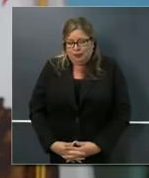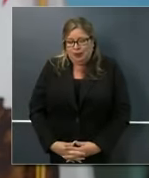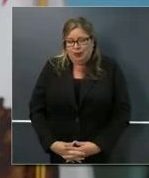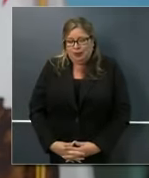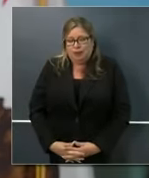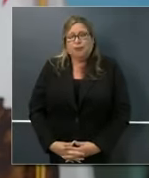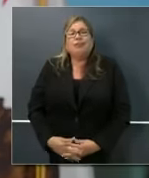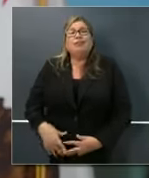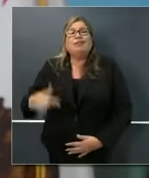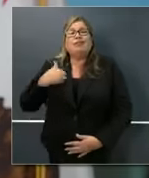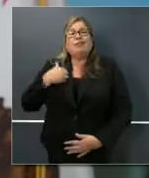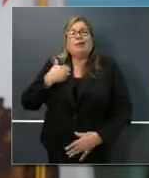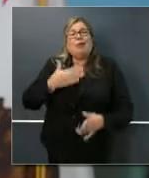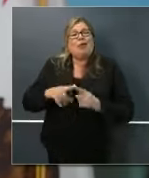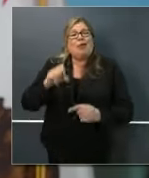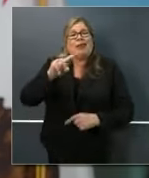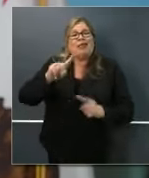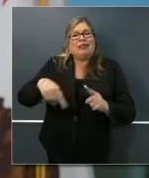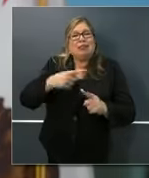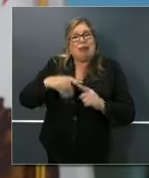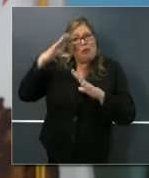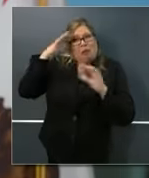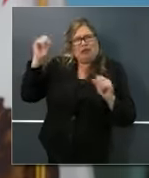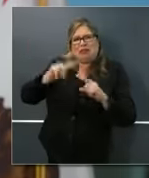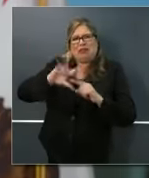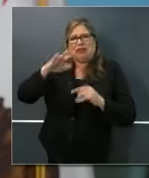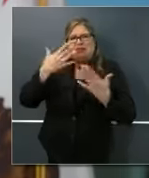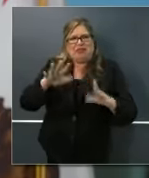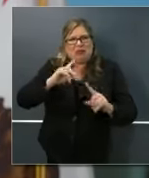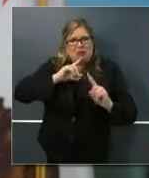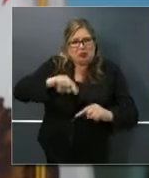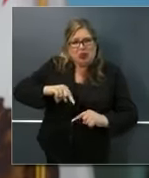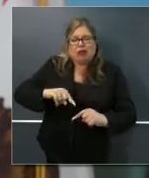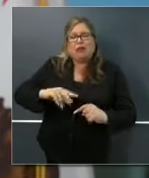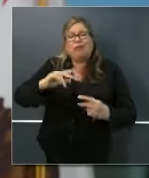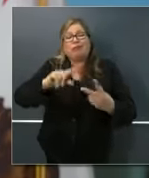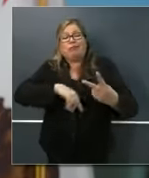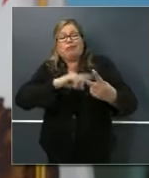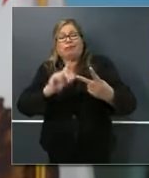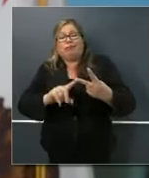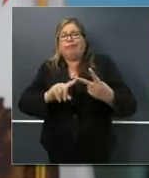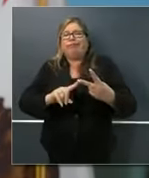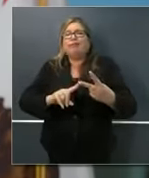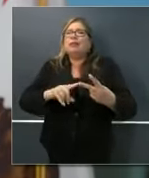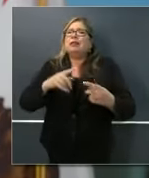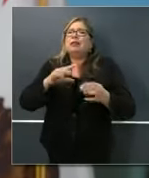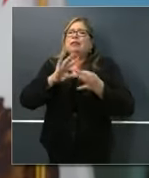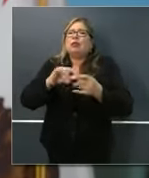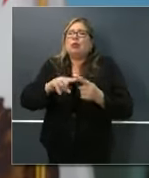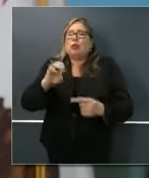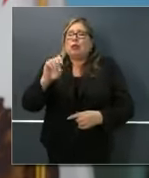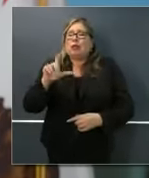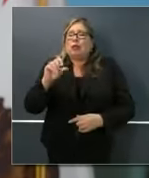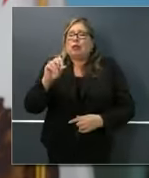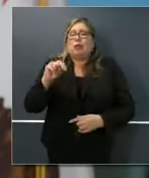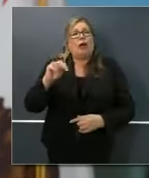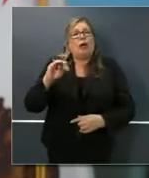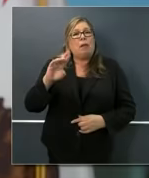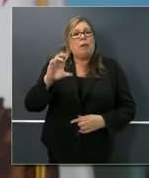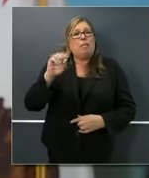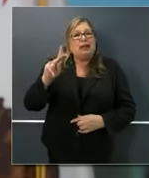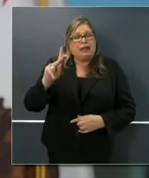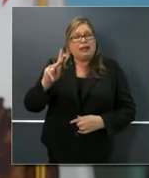Elon Musk asking you to correct the record about whether or not those ventilators he promised were supplied to hospitals. Your